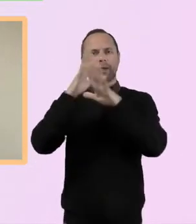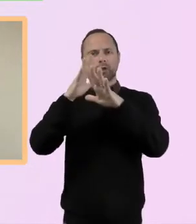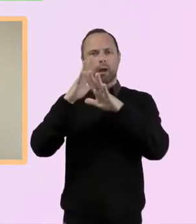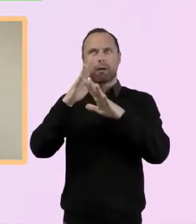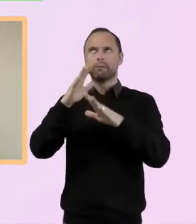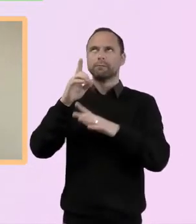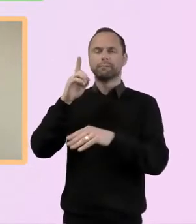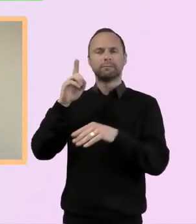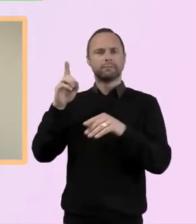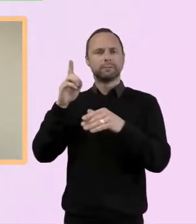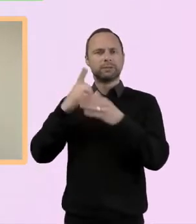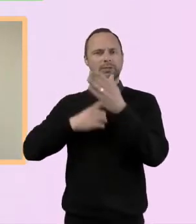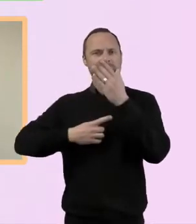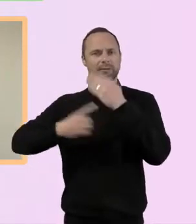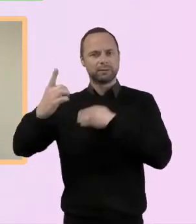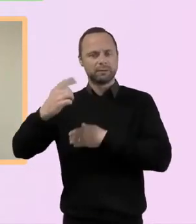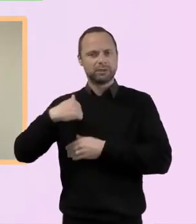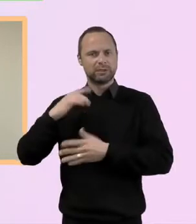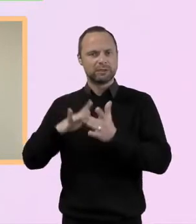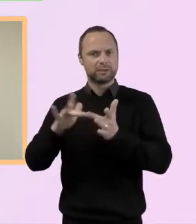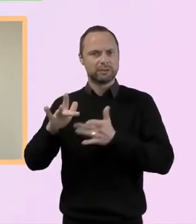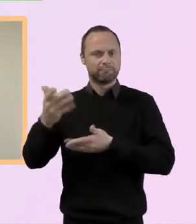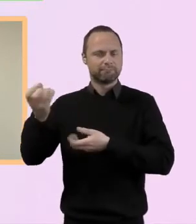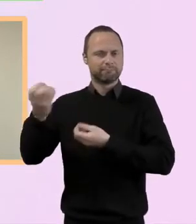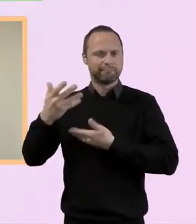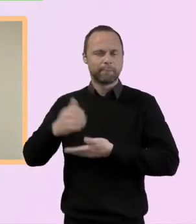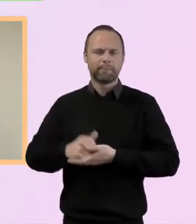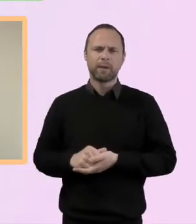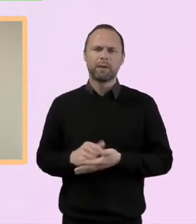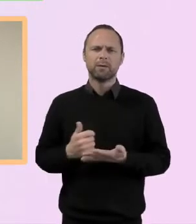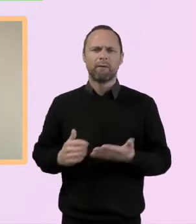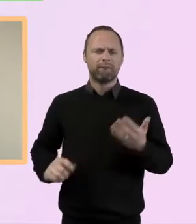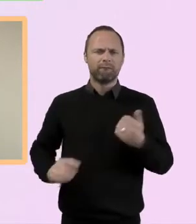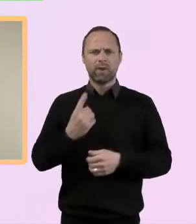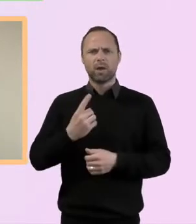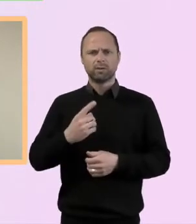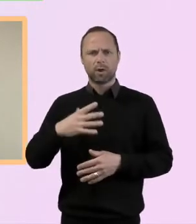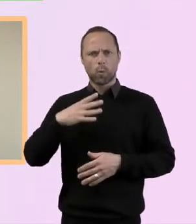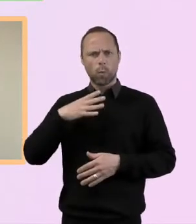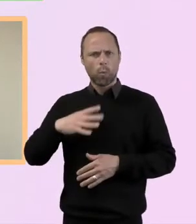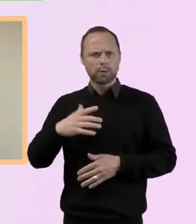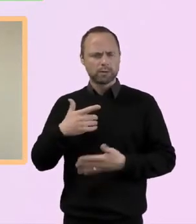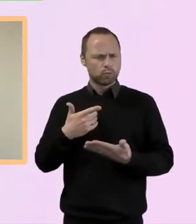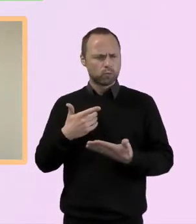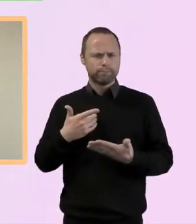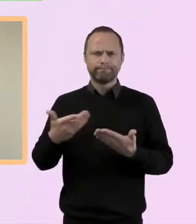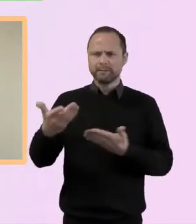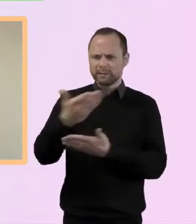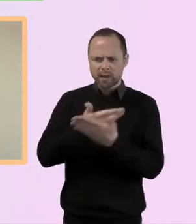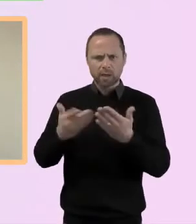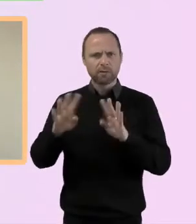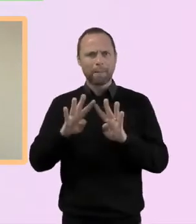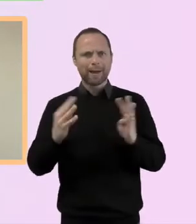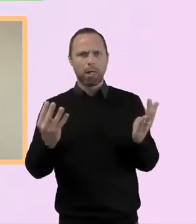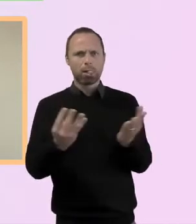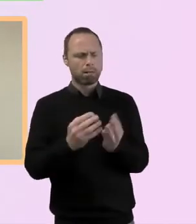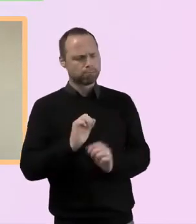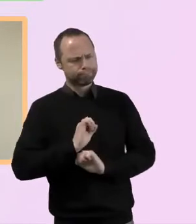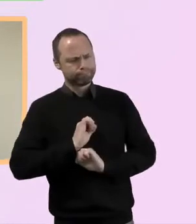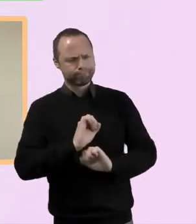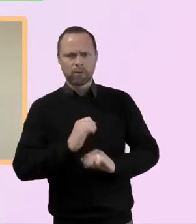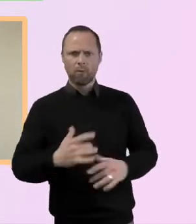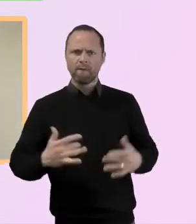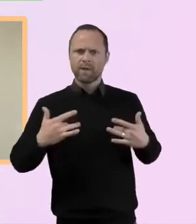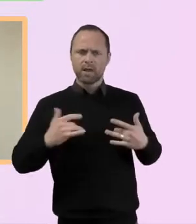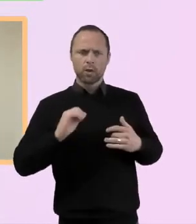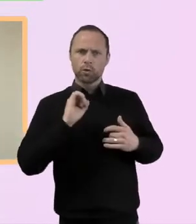are, firstly, what have you sensed the spirit saying to you, your community of